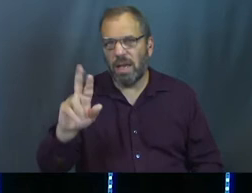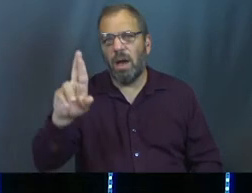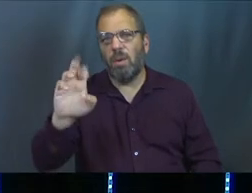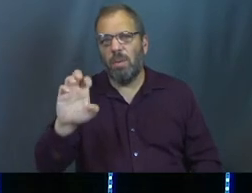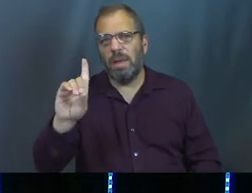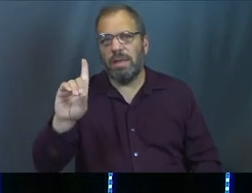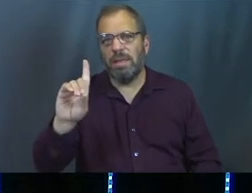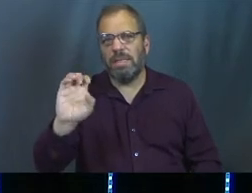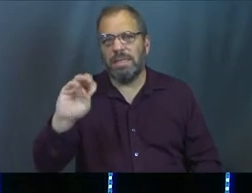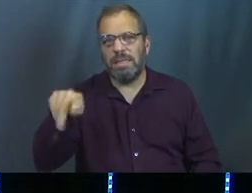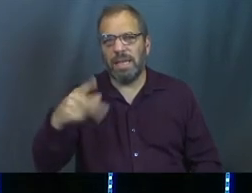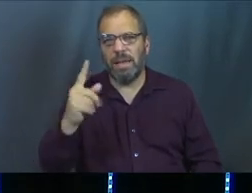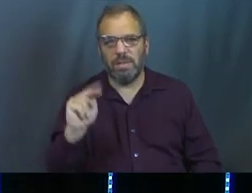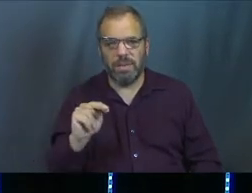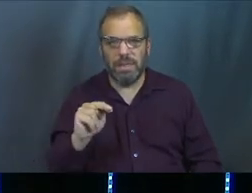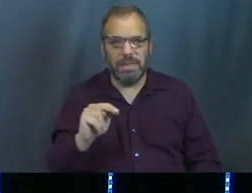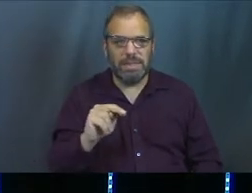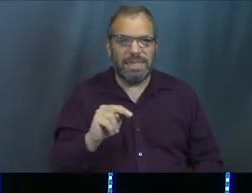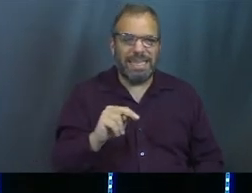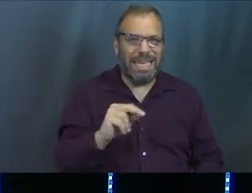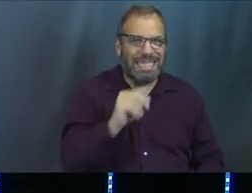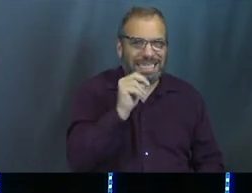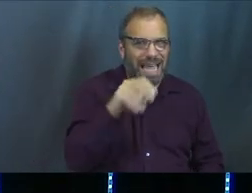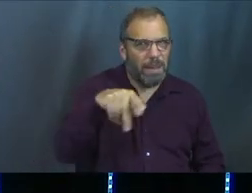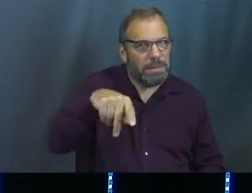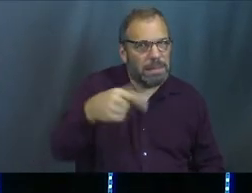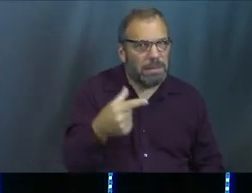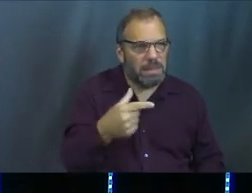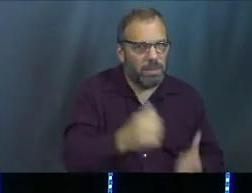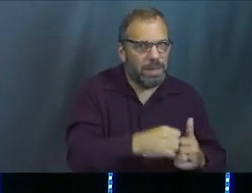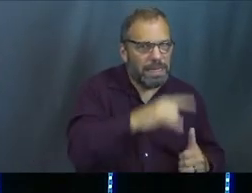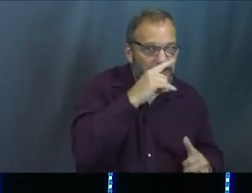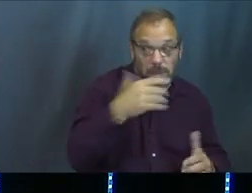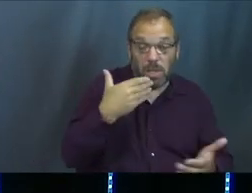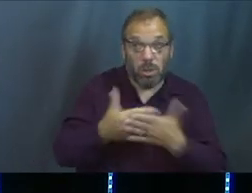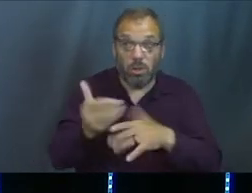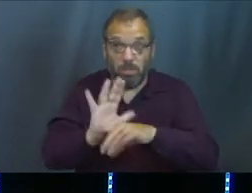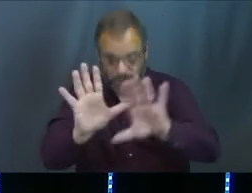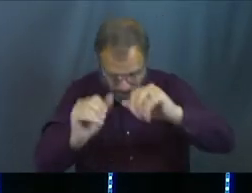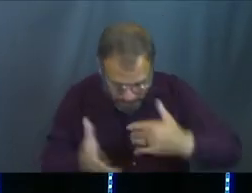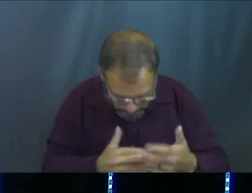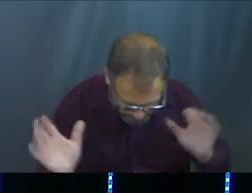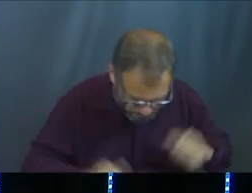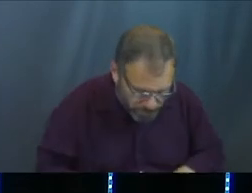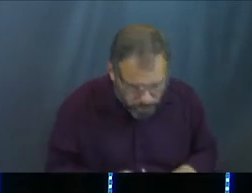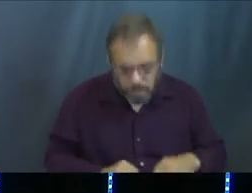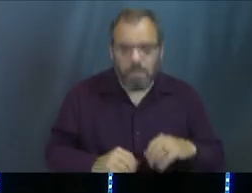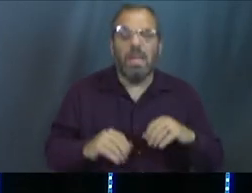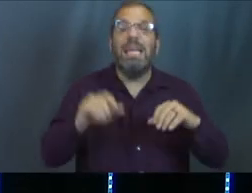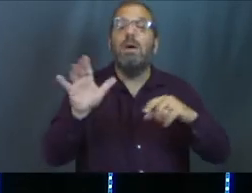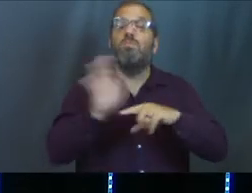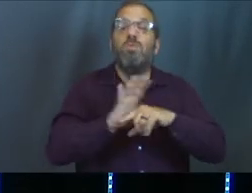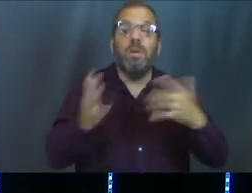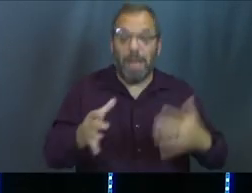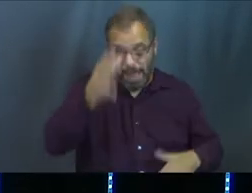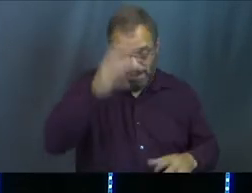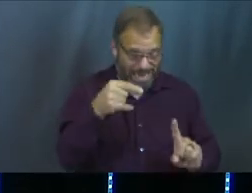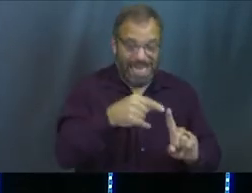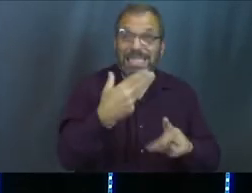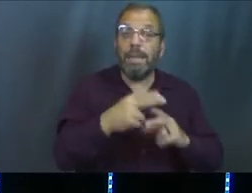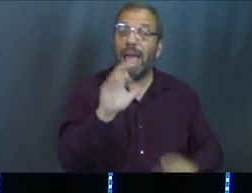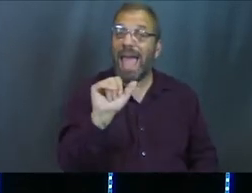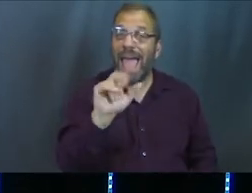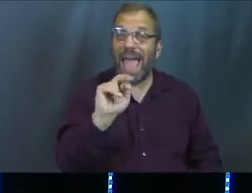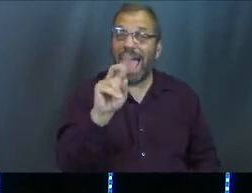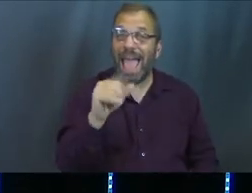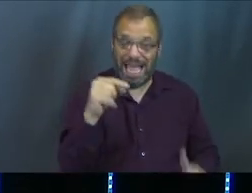like when you go home and watch with your, like, children. It's not PG, okay? But it is a good movie. So what happens in this movie is there's a man named Andy.